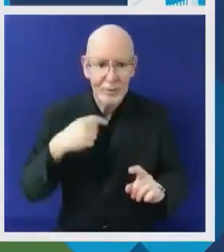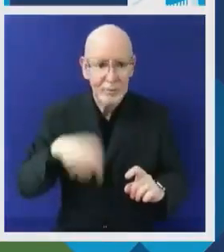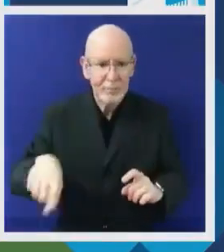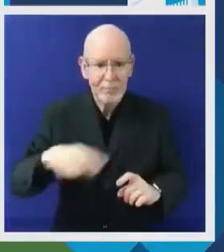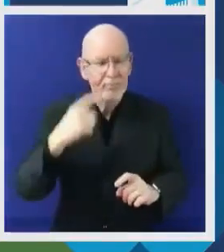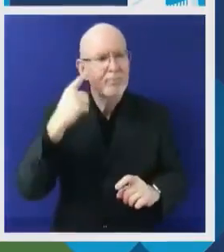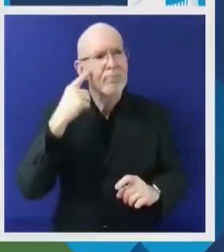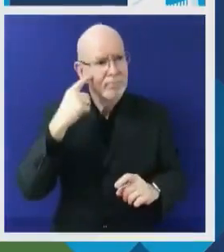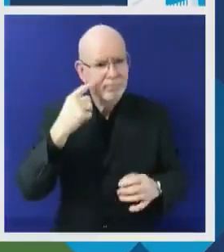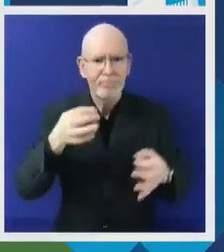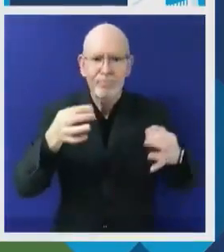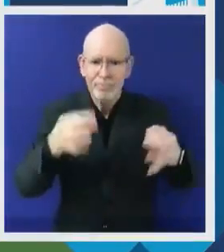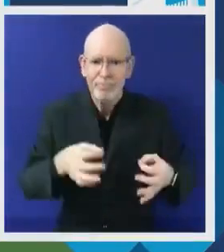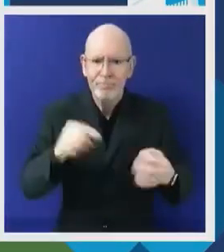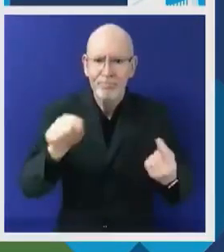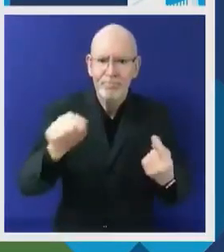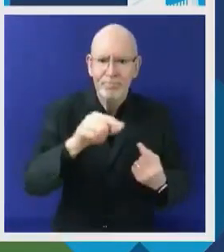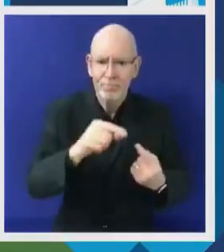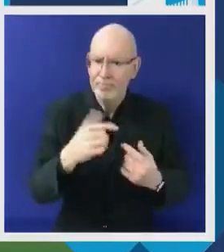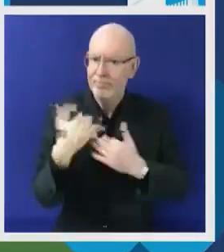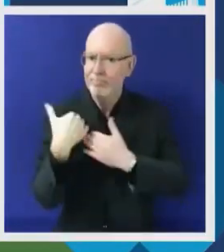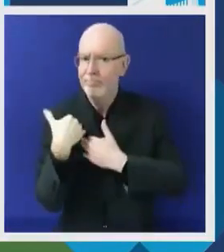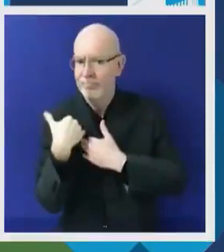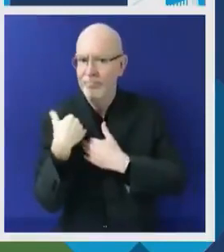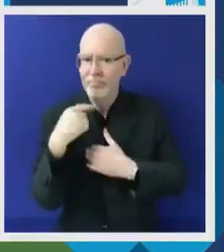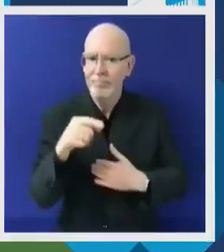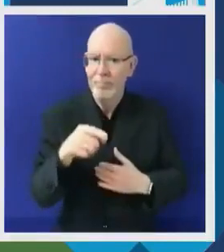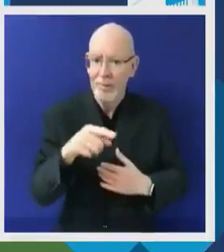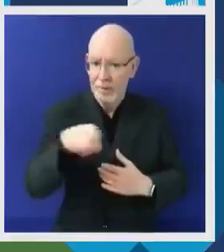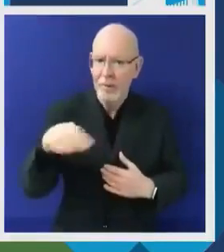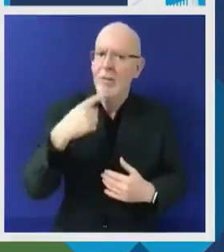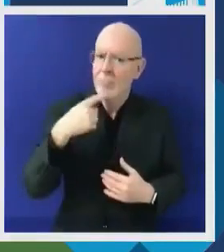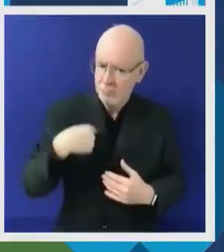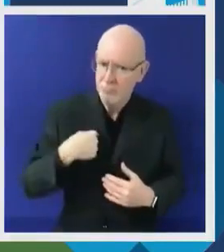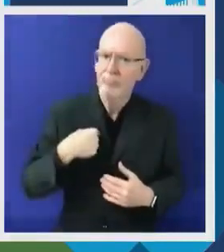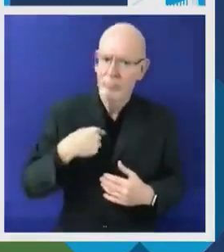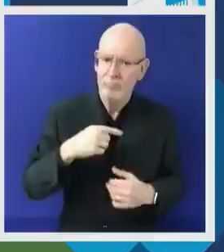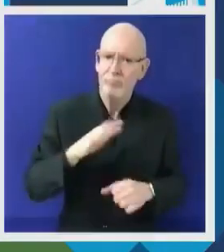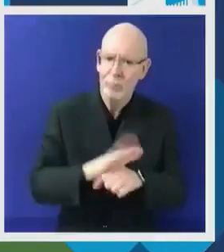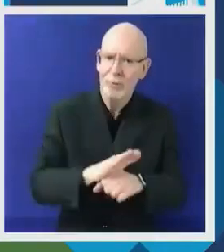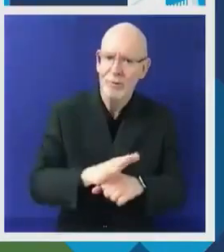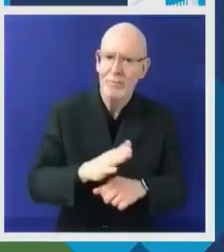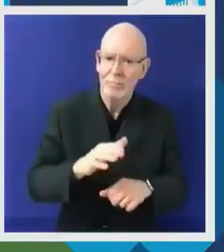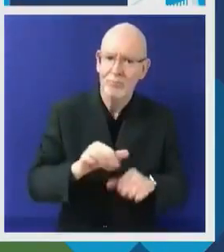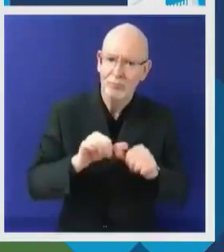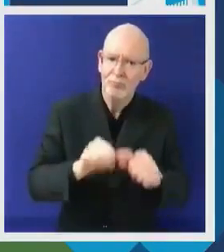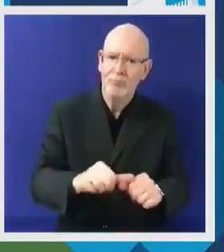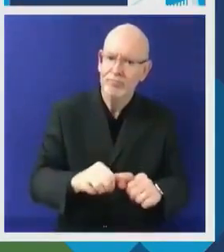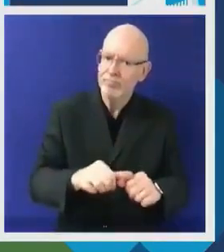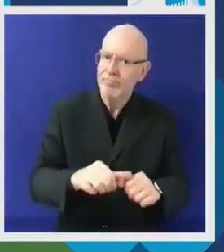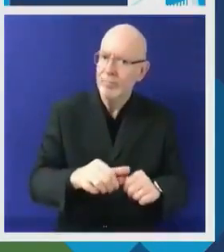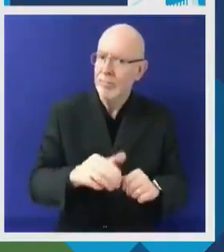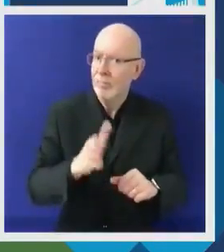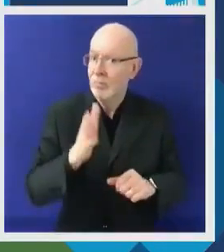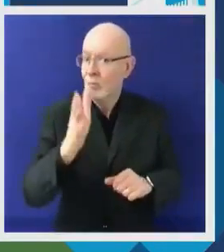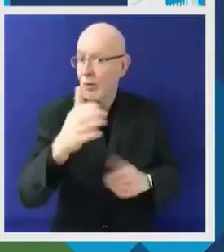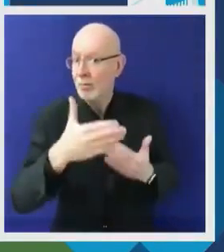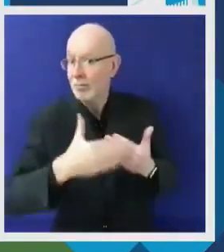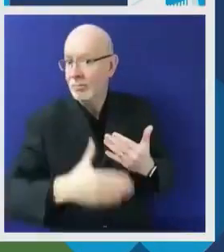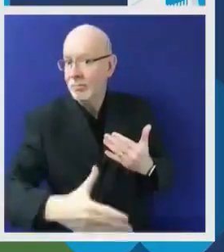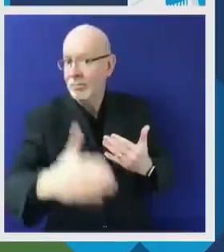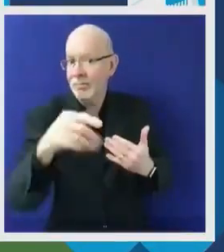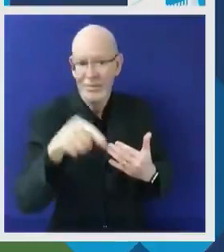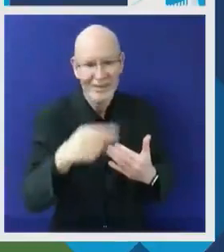over the next two days. I hope this commitment inspires others and continues far beyond this year's Youth